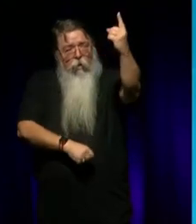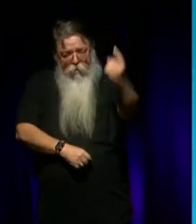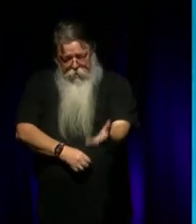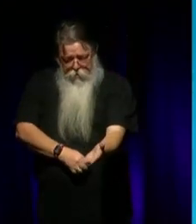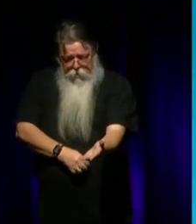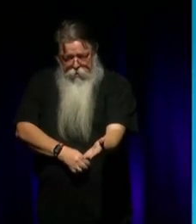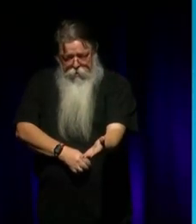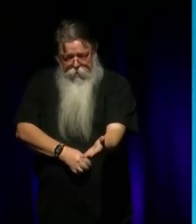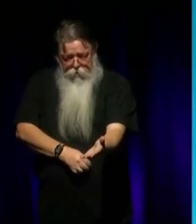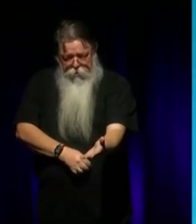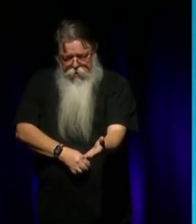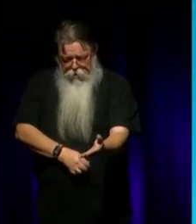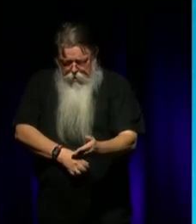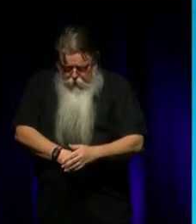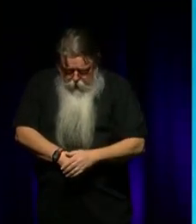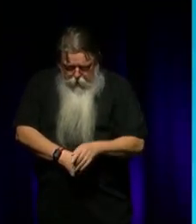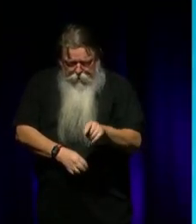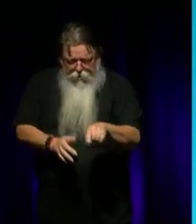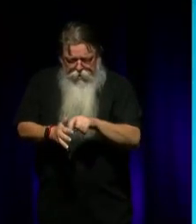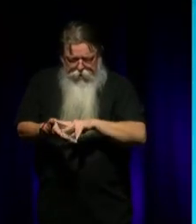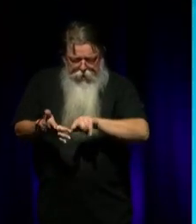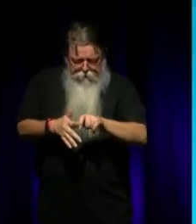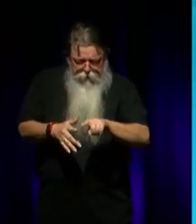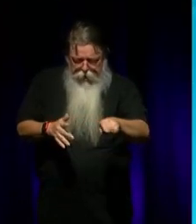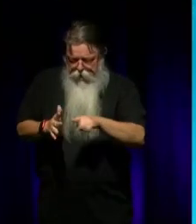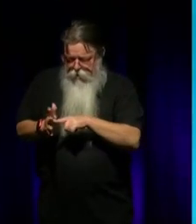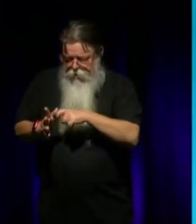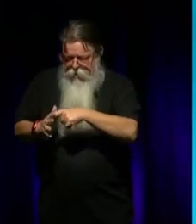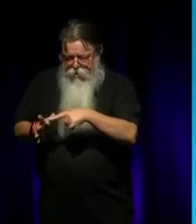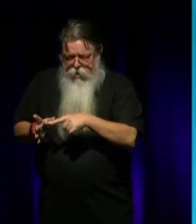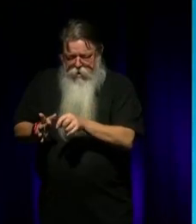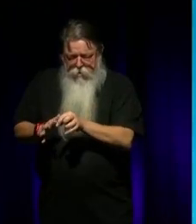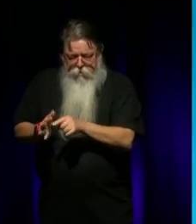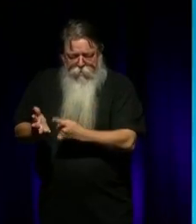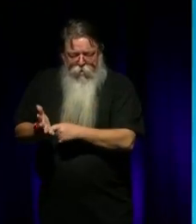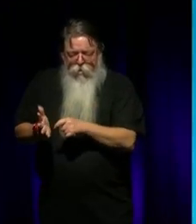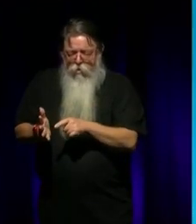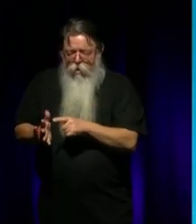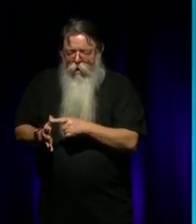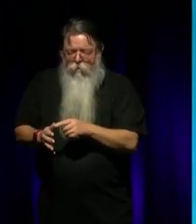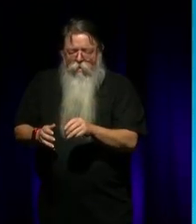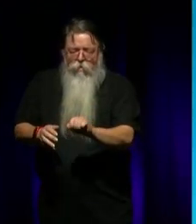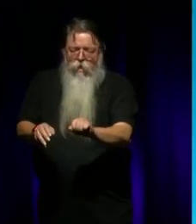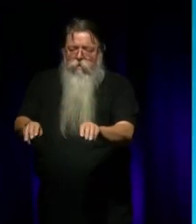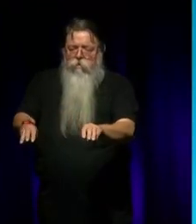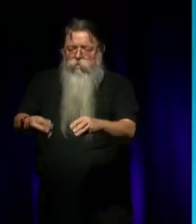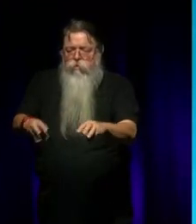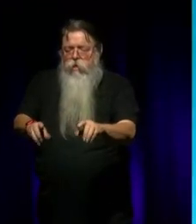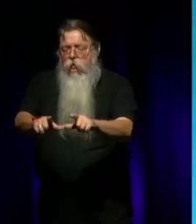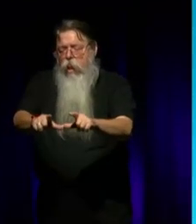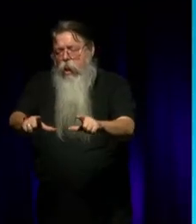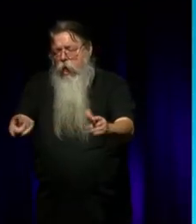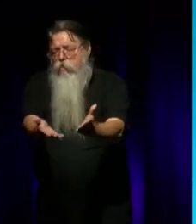David and Jakapura together musically, oh, I could just watch forever. Like just the sharing of language. And